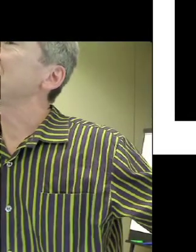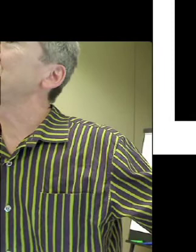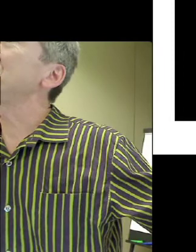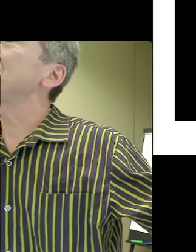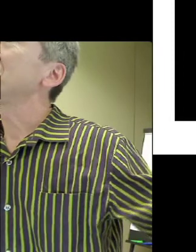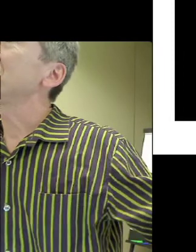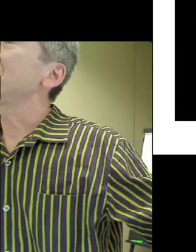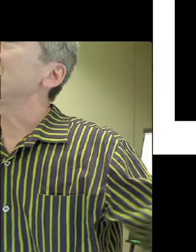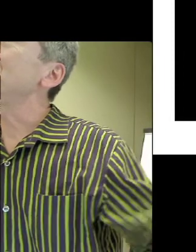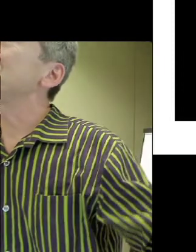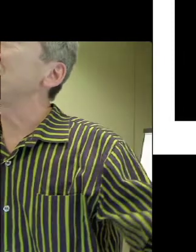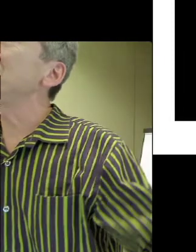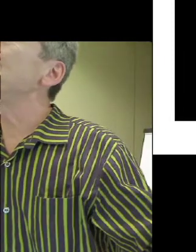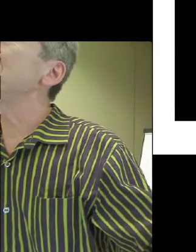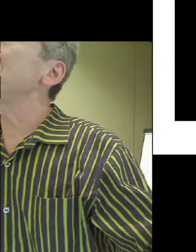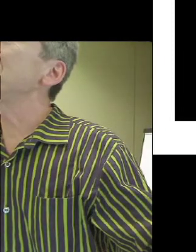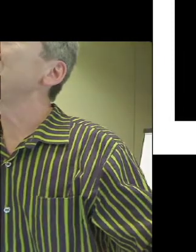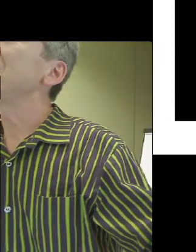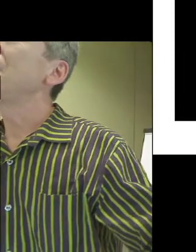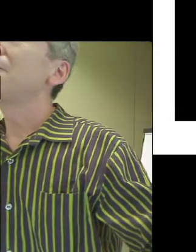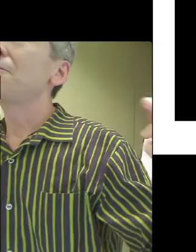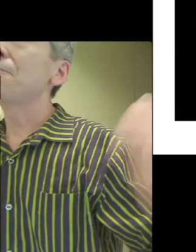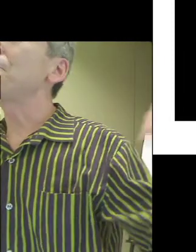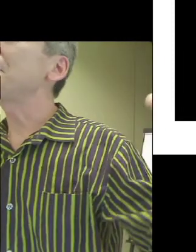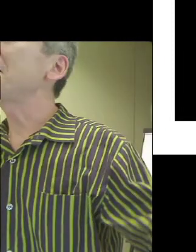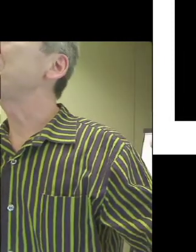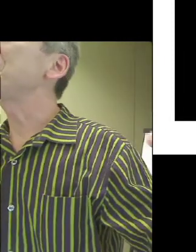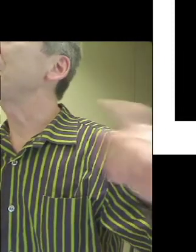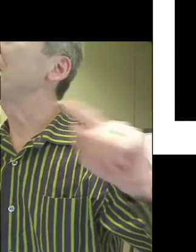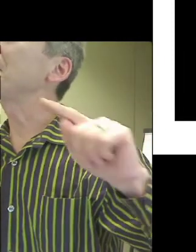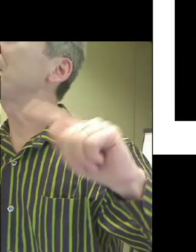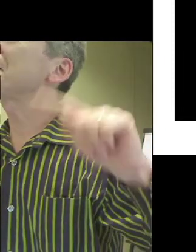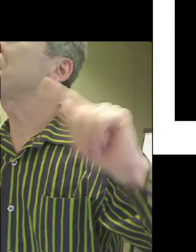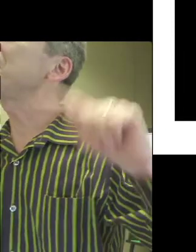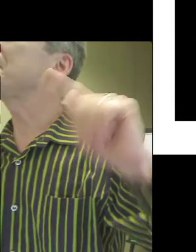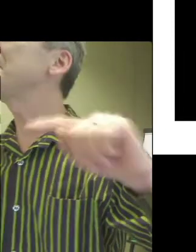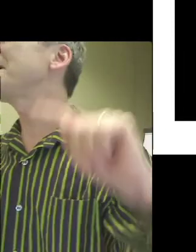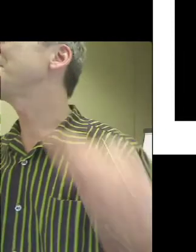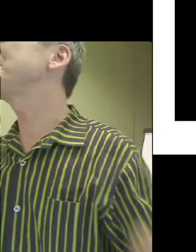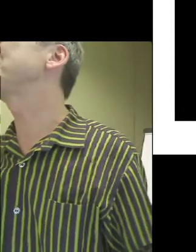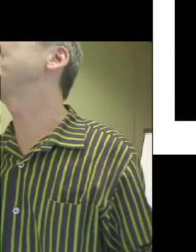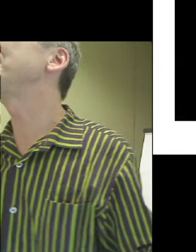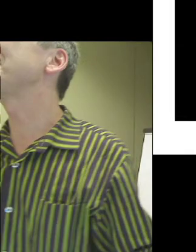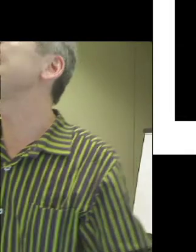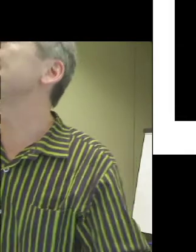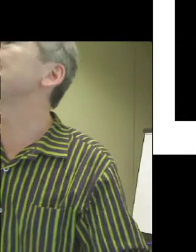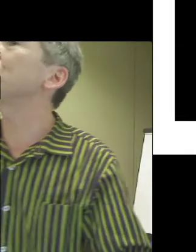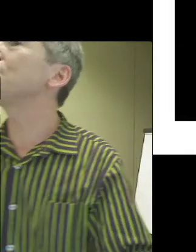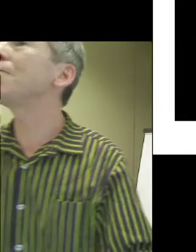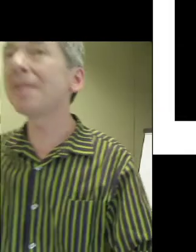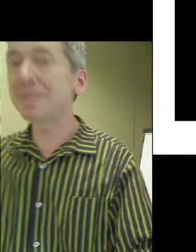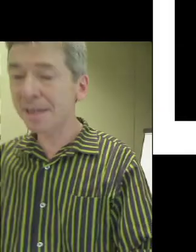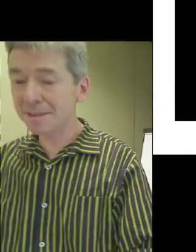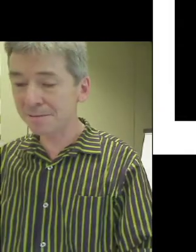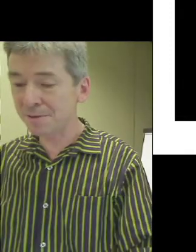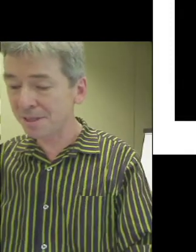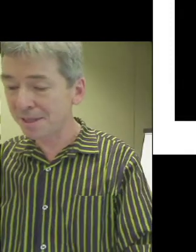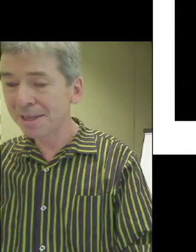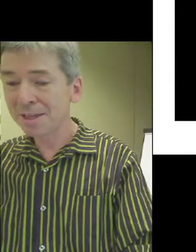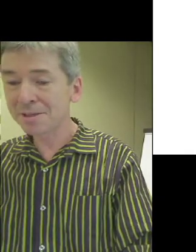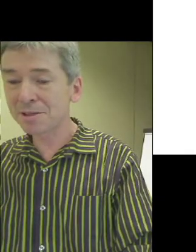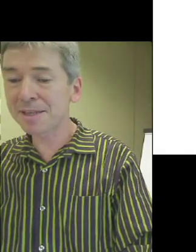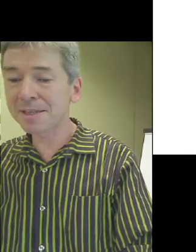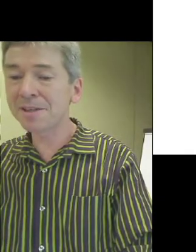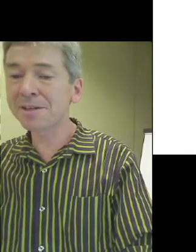that was used in a museum for deaf people, but that may become a language of communication for all in the next